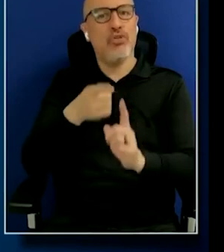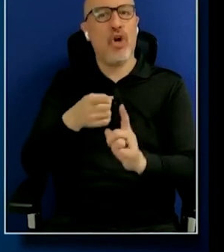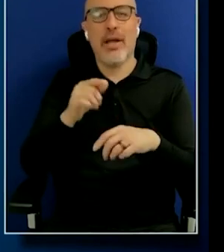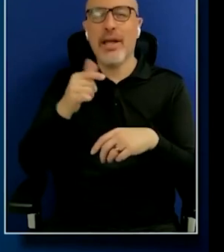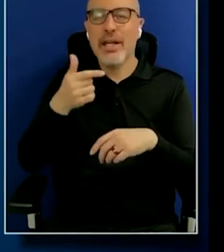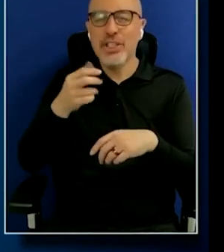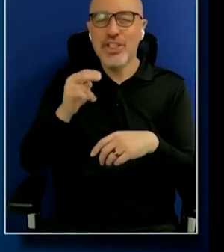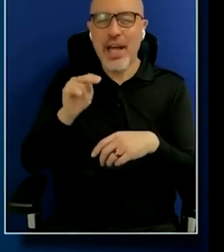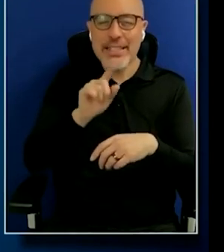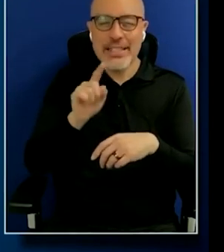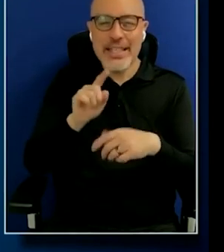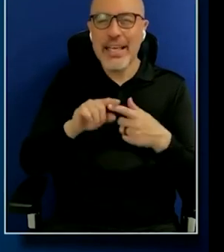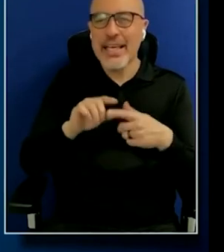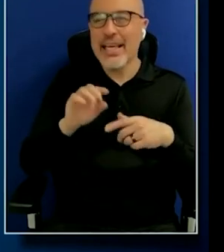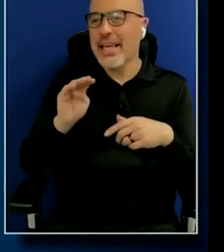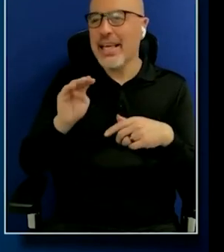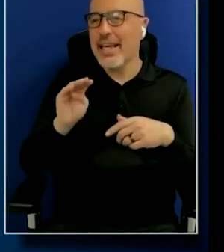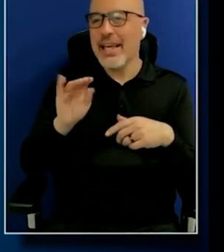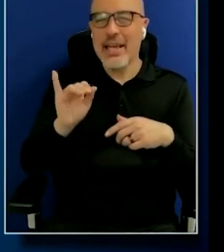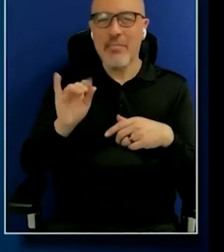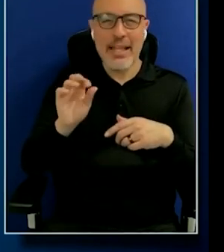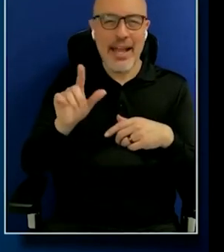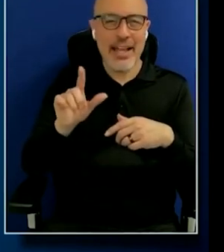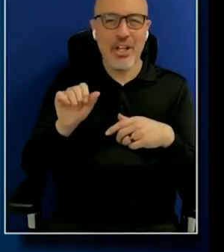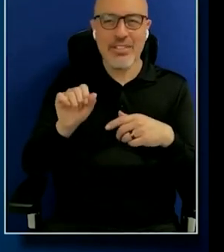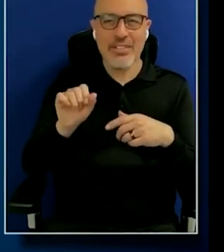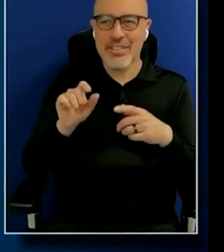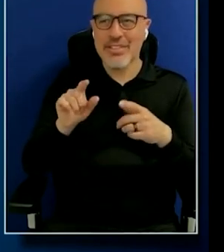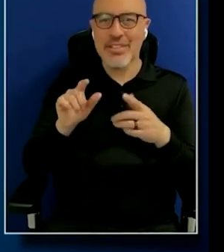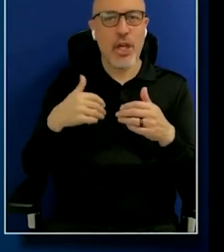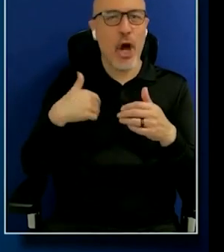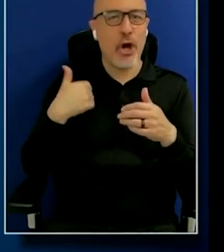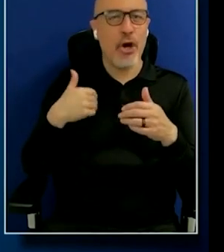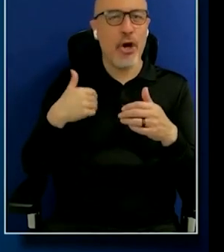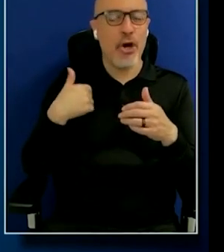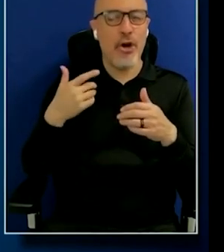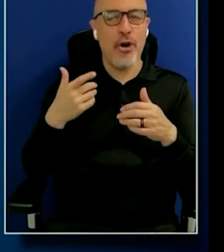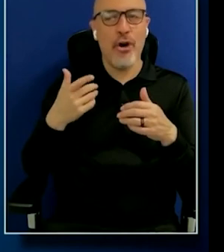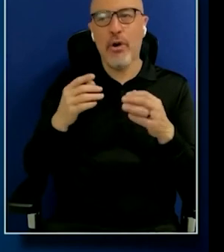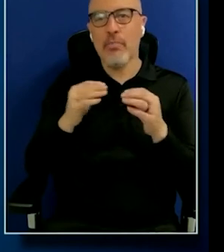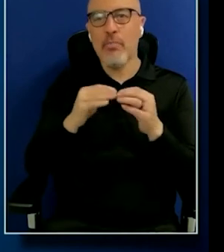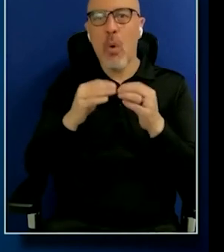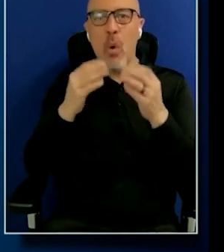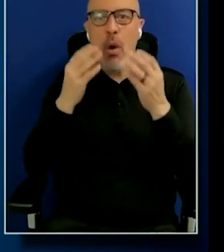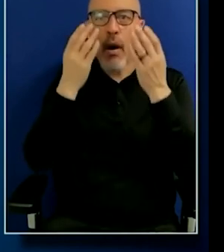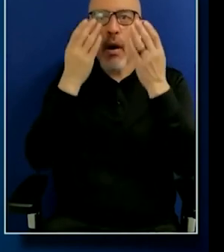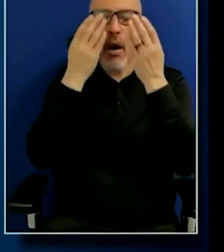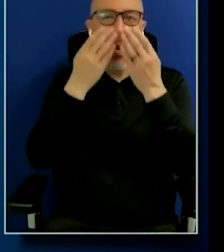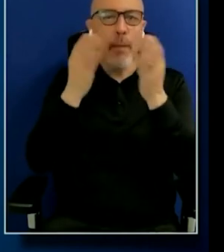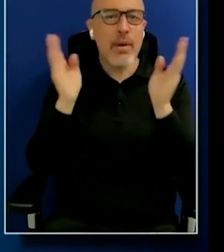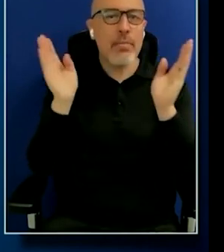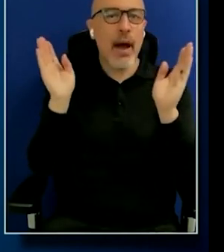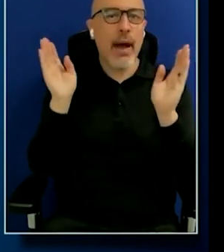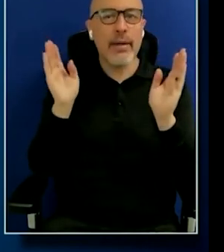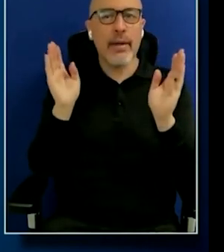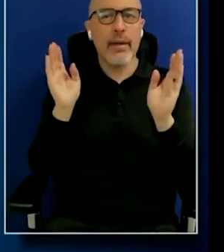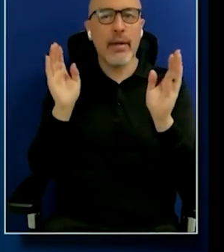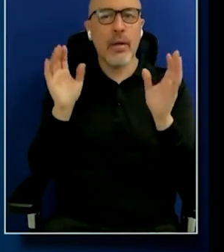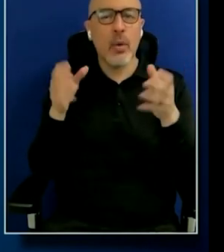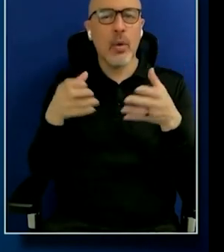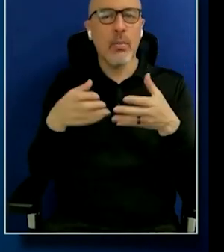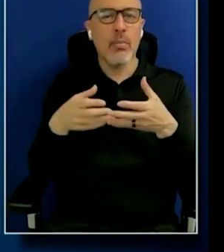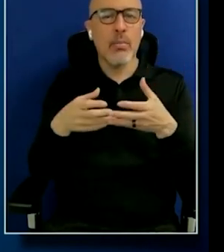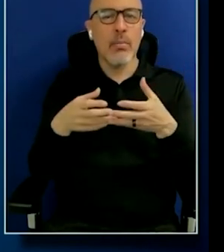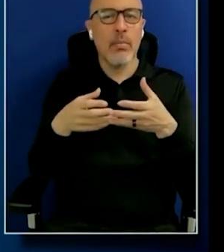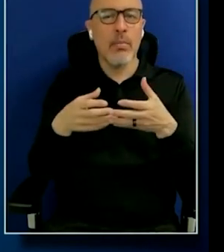millennials. were targeting a younger, I think, more open-minded. And now we know, you